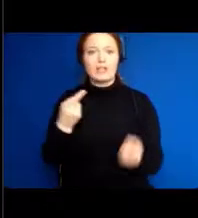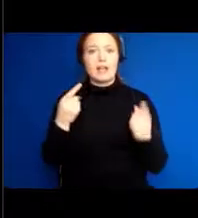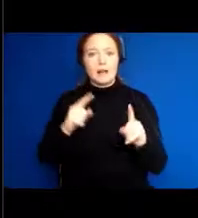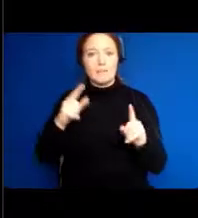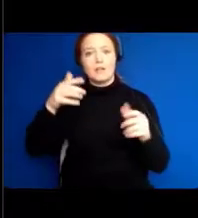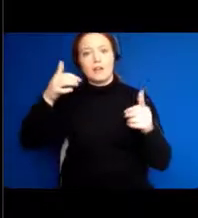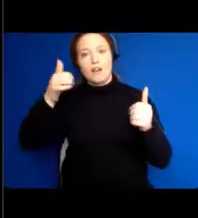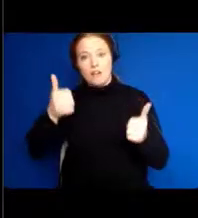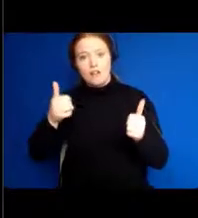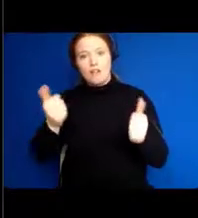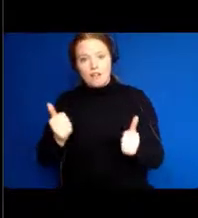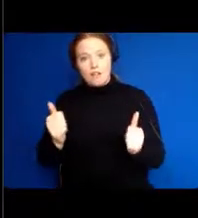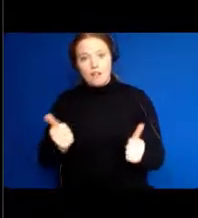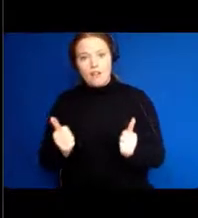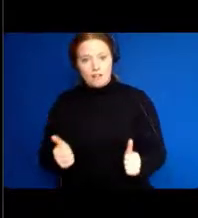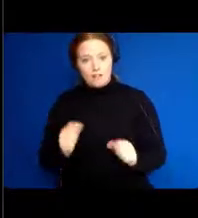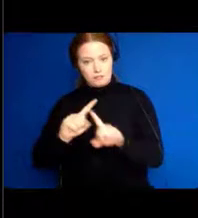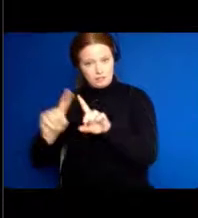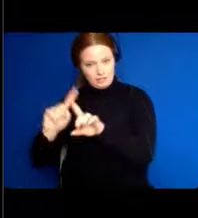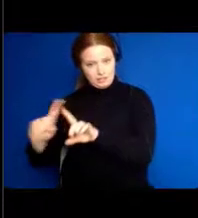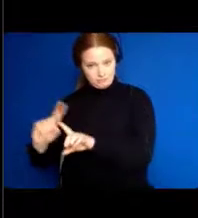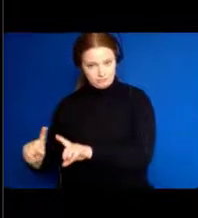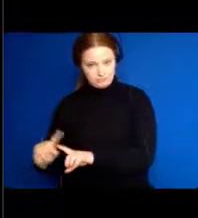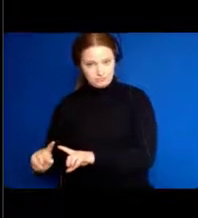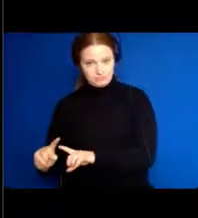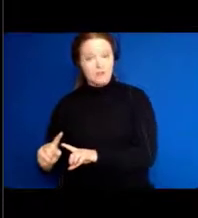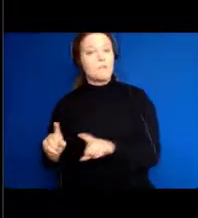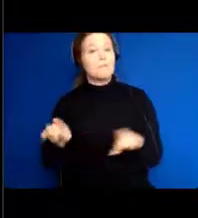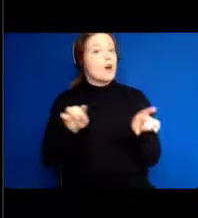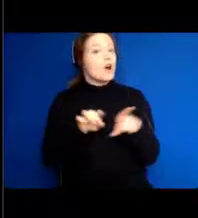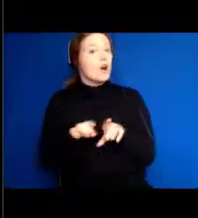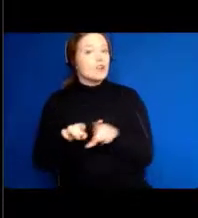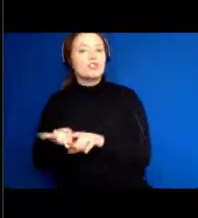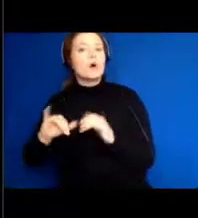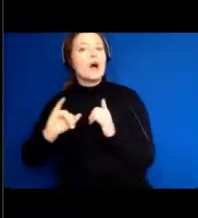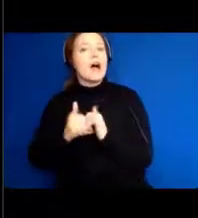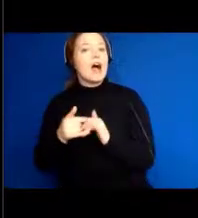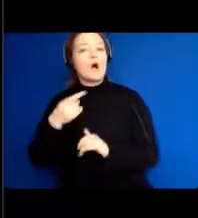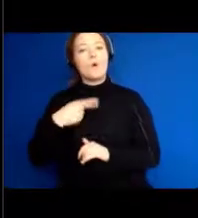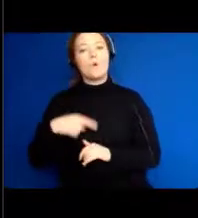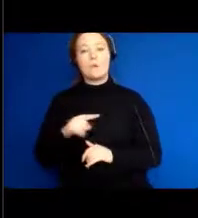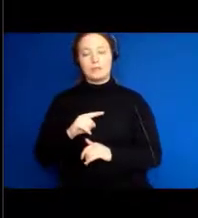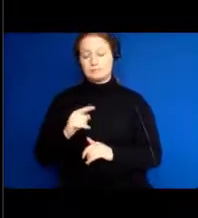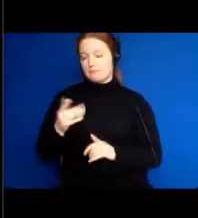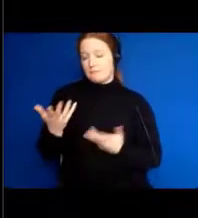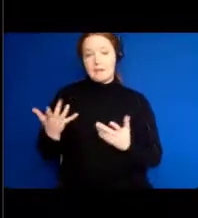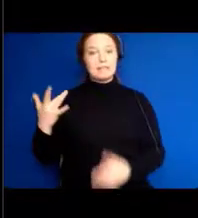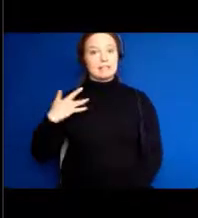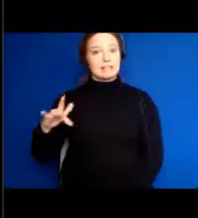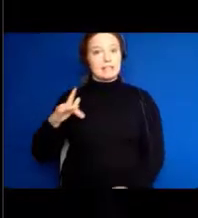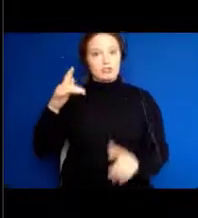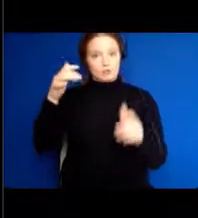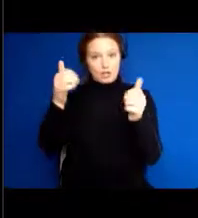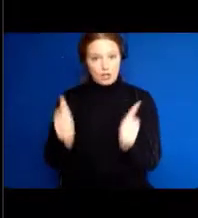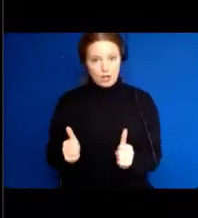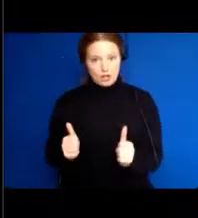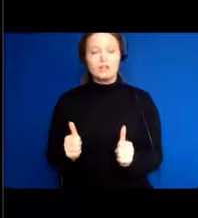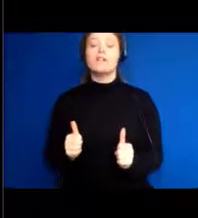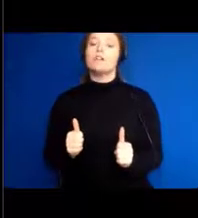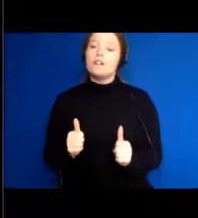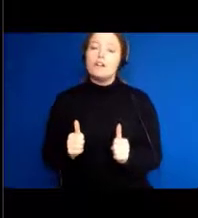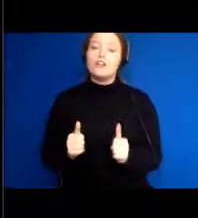and age well, whether or not we have sensory loss. So I am going to tell you some